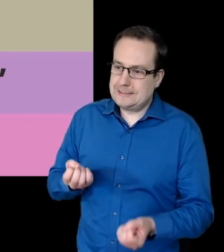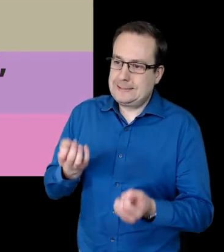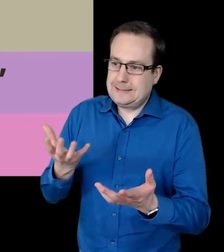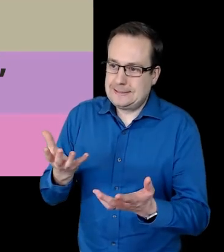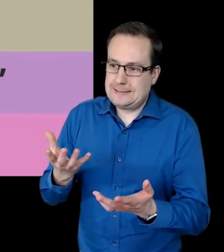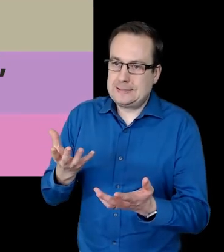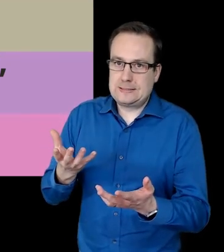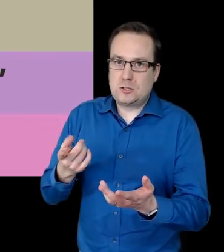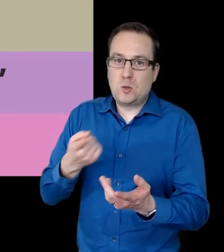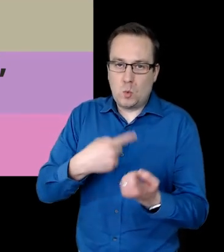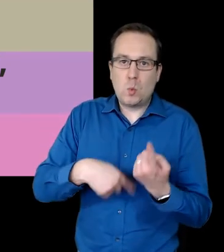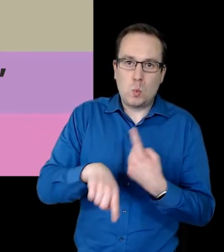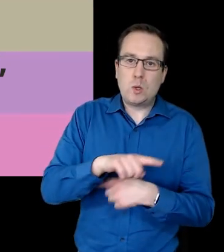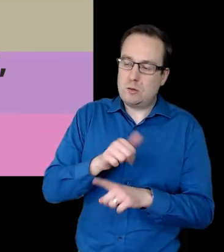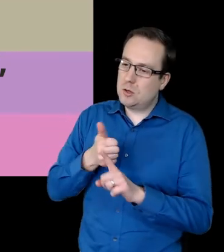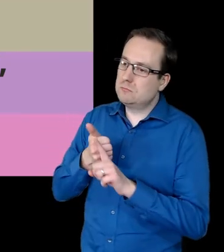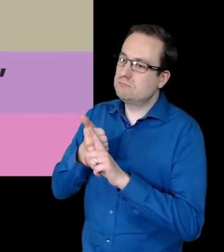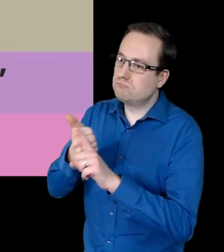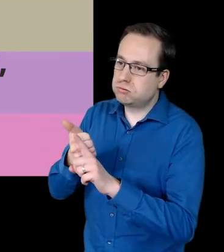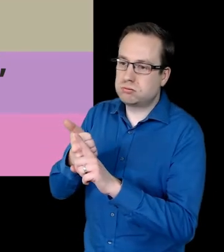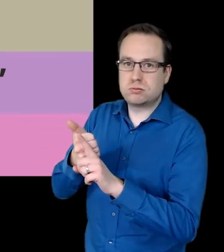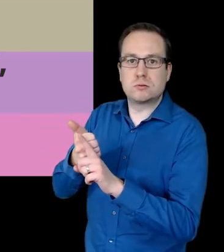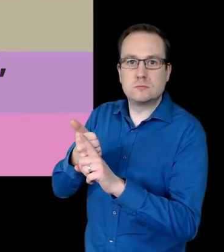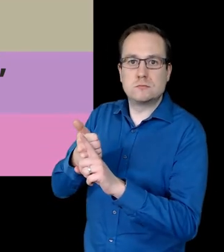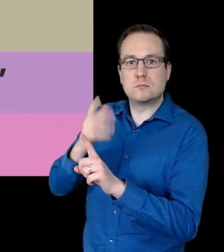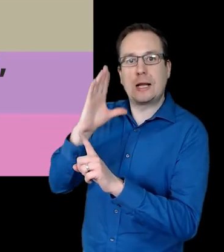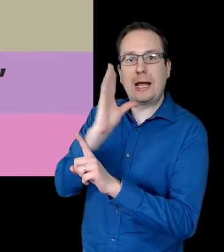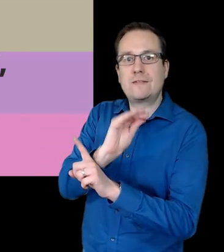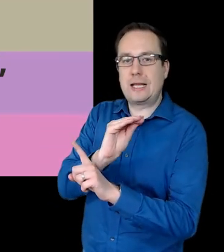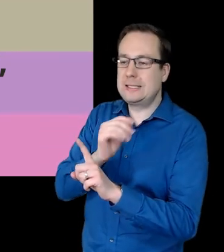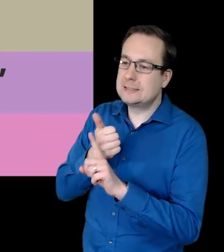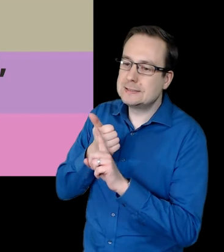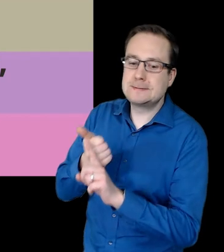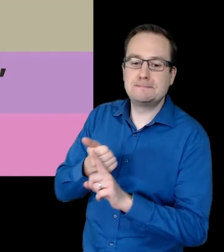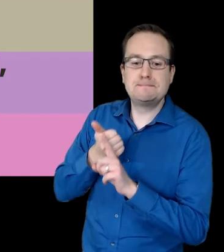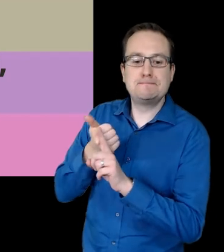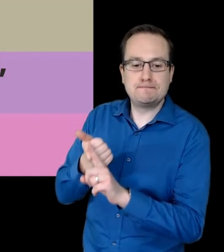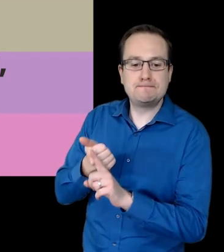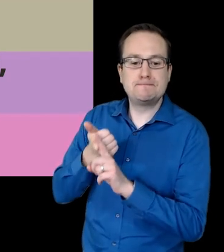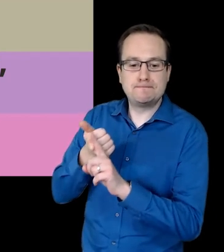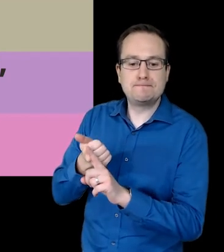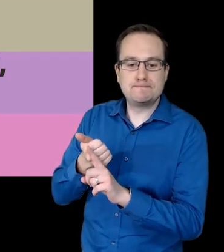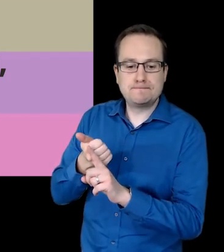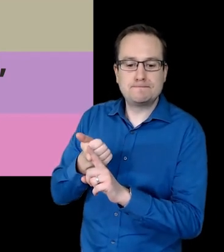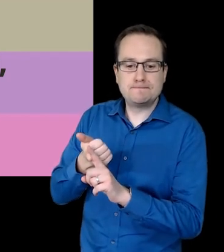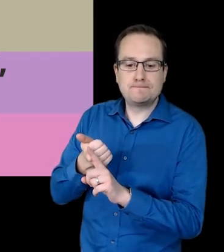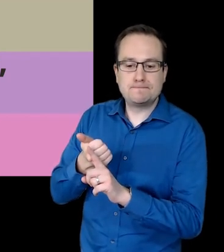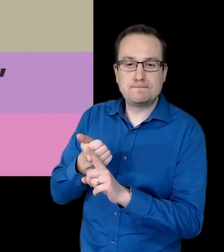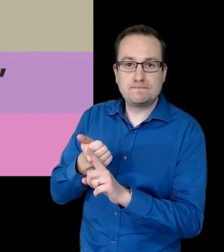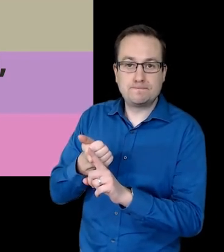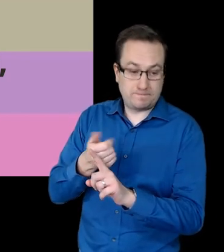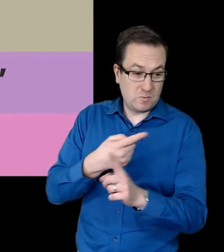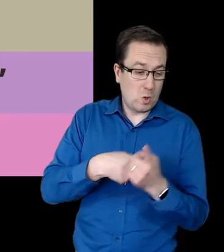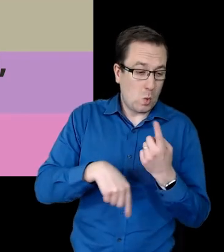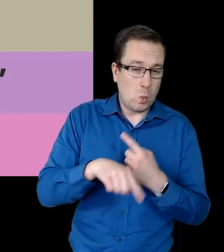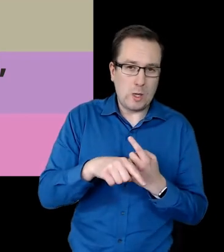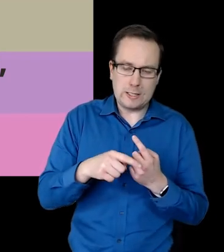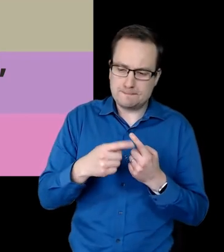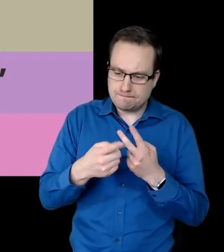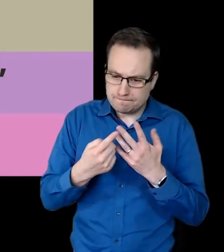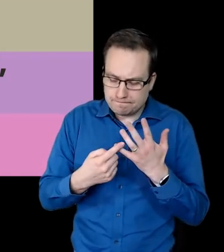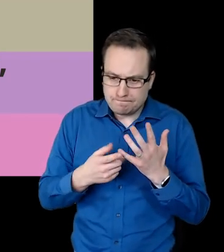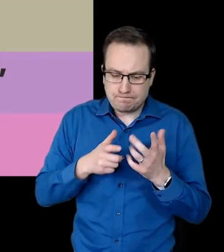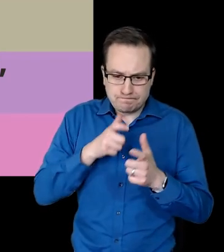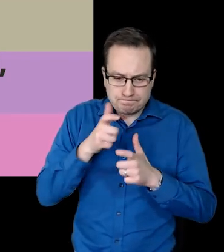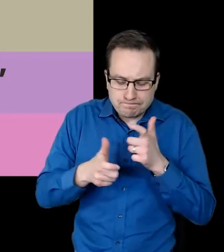voice to those who have the soul away We'll invite